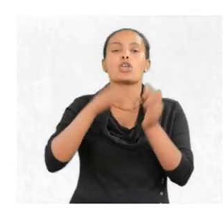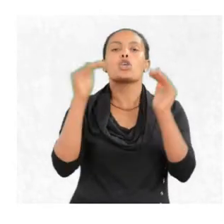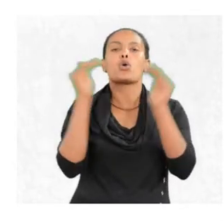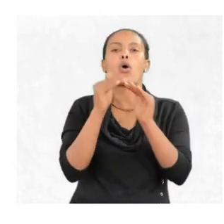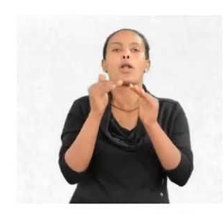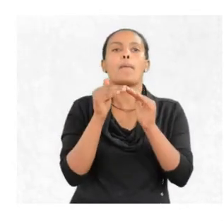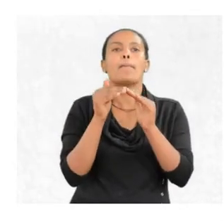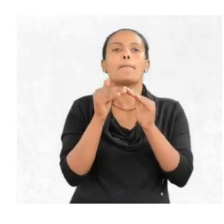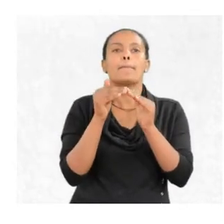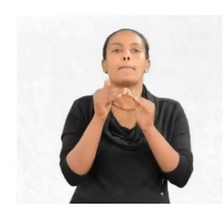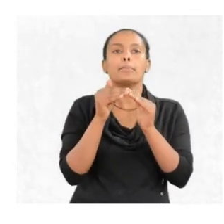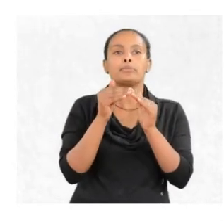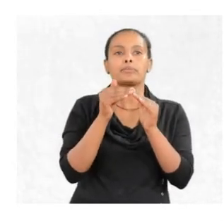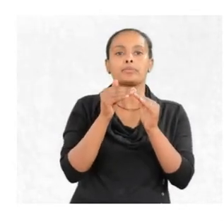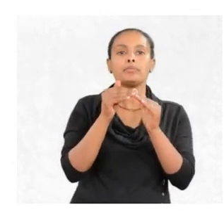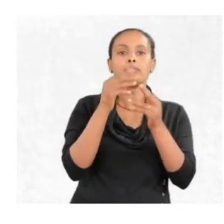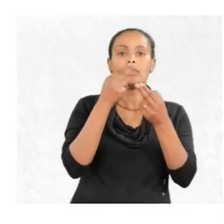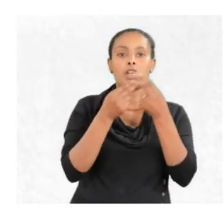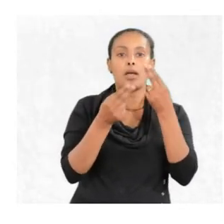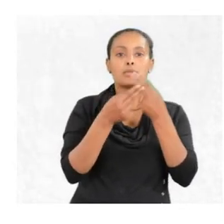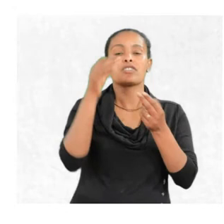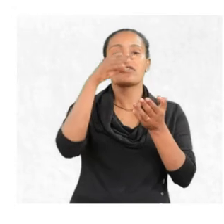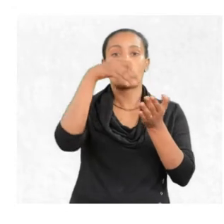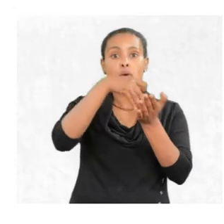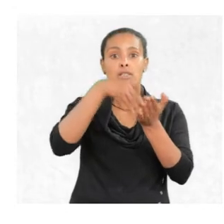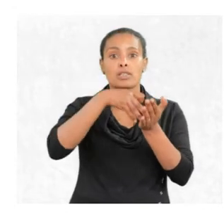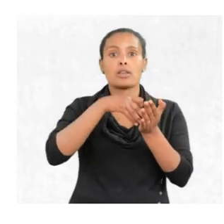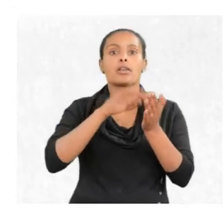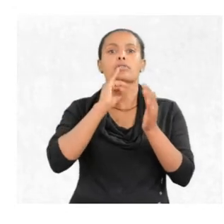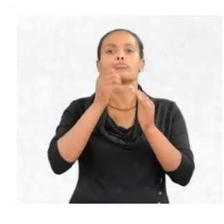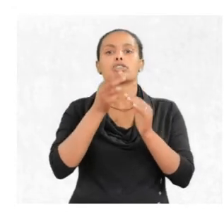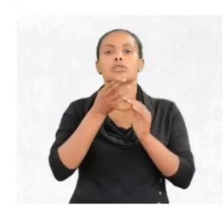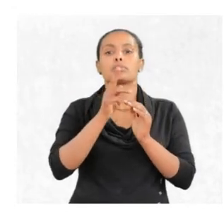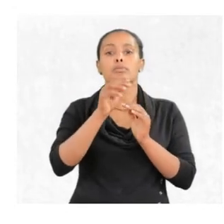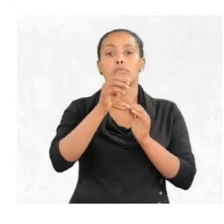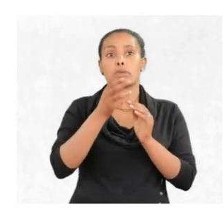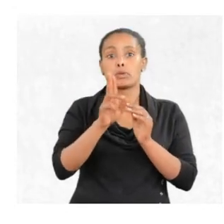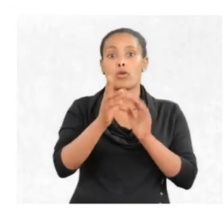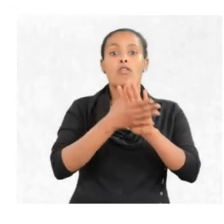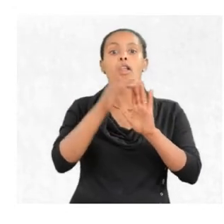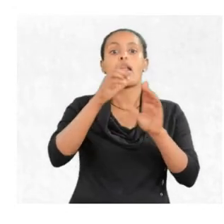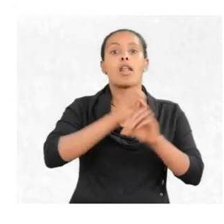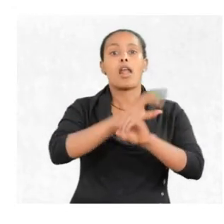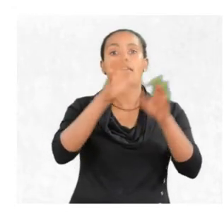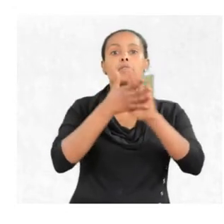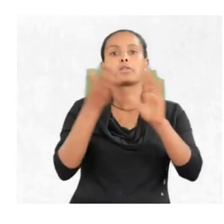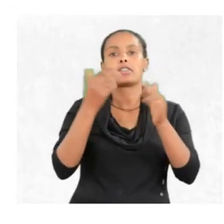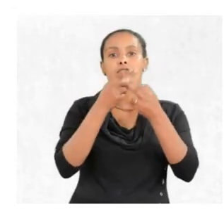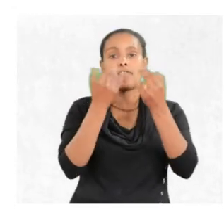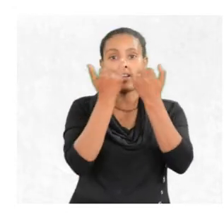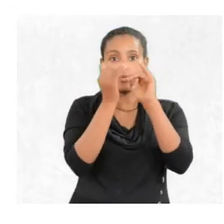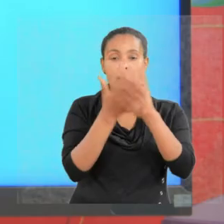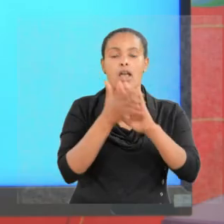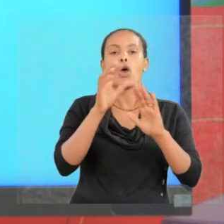Planck's constant times frequency is speed of light divided by wavelength.